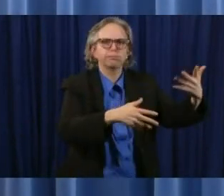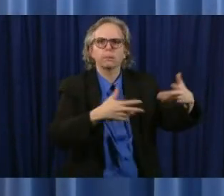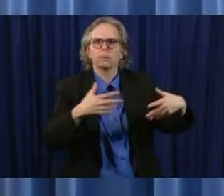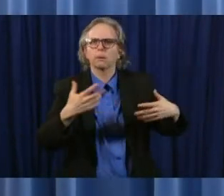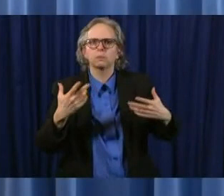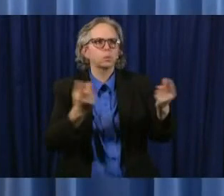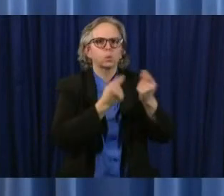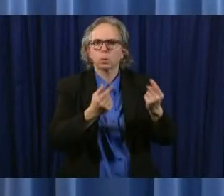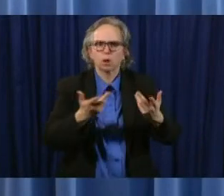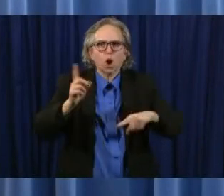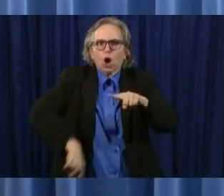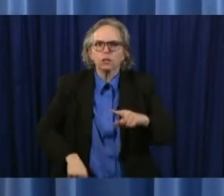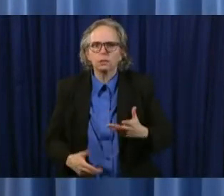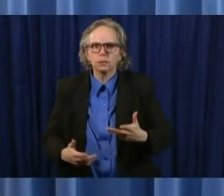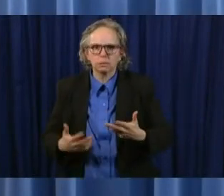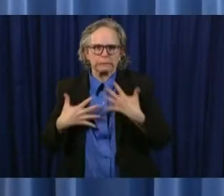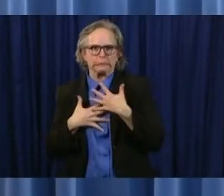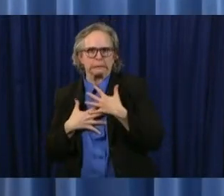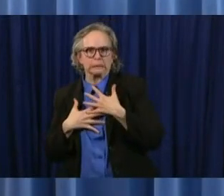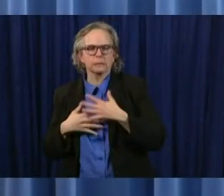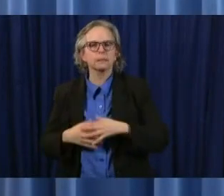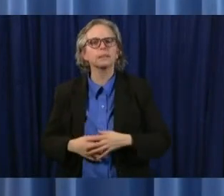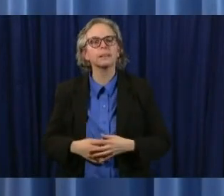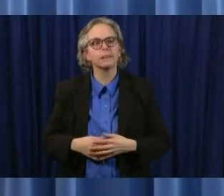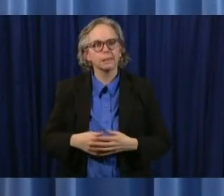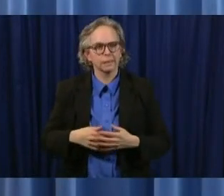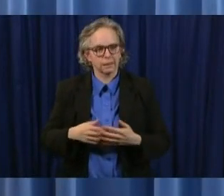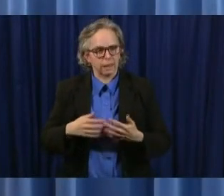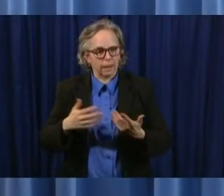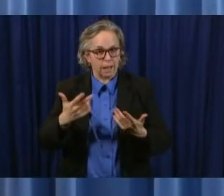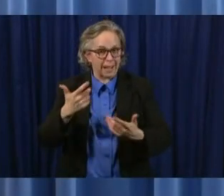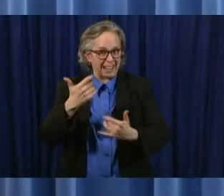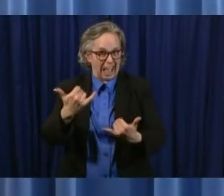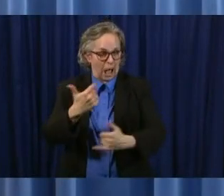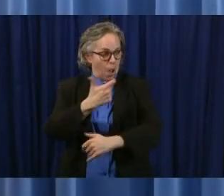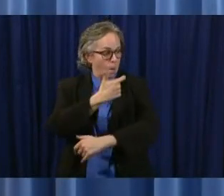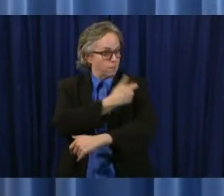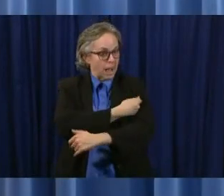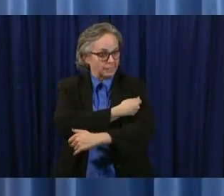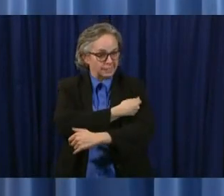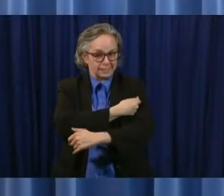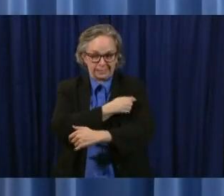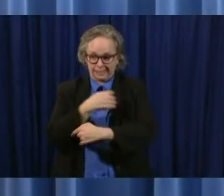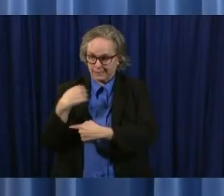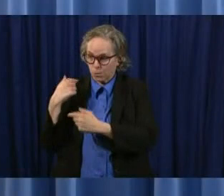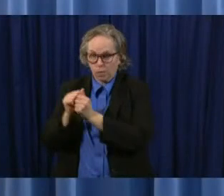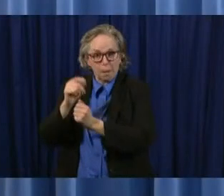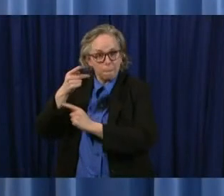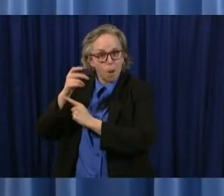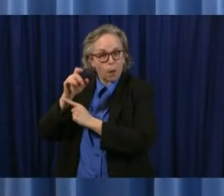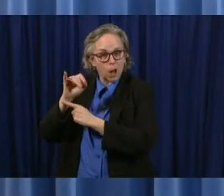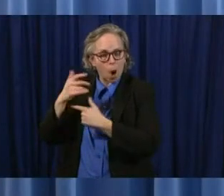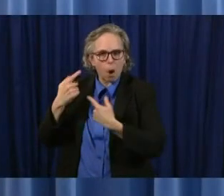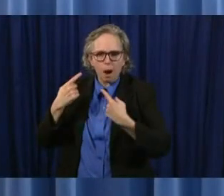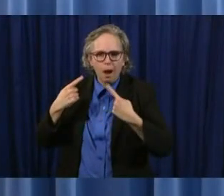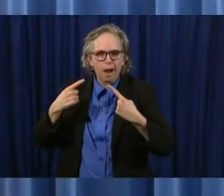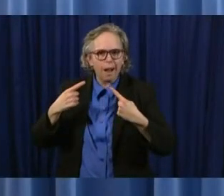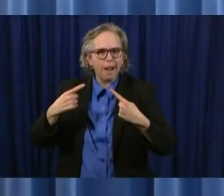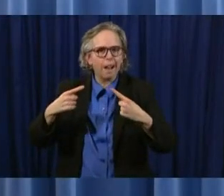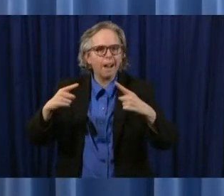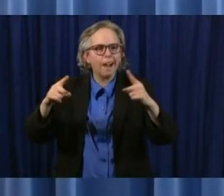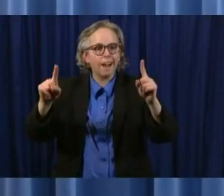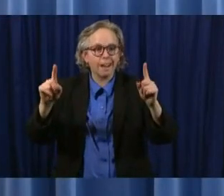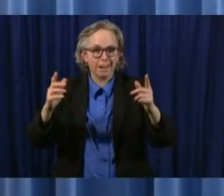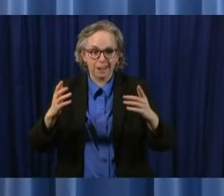these vaccines have done as we obviously are seeing what we hope comes up vaccine in regard to the